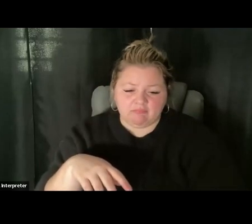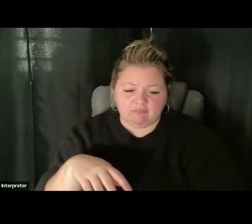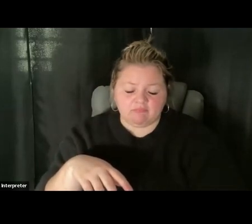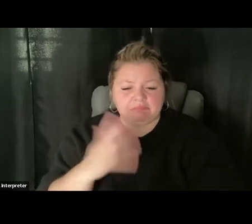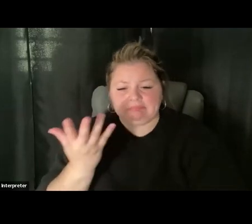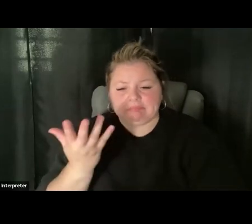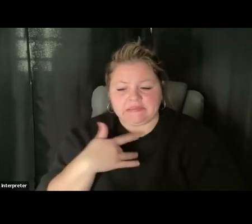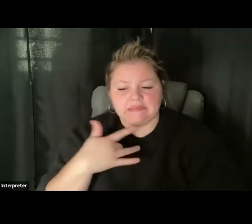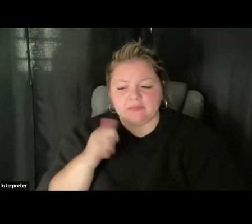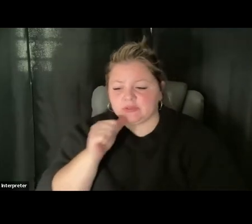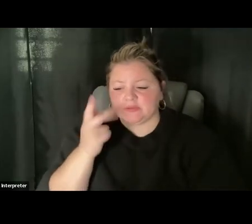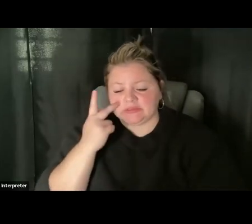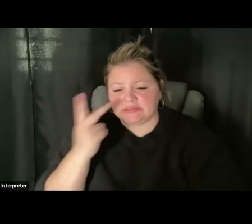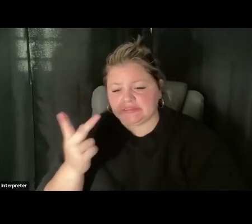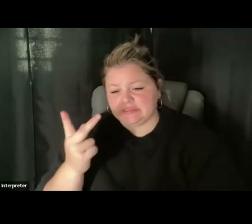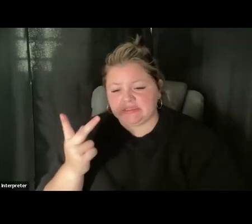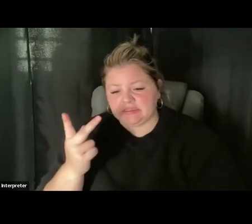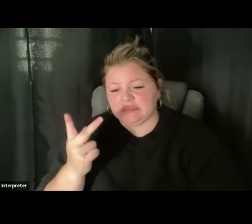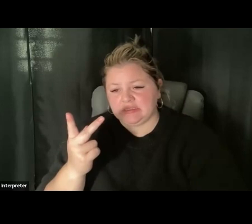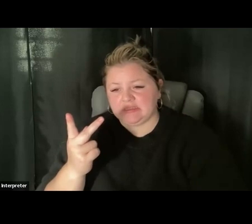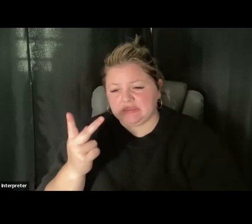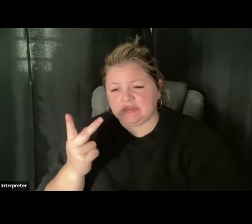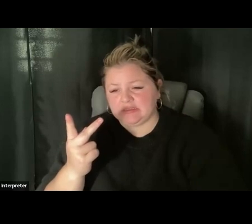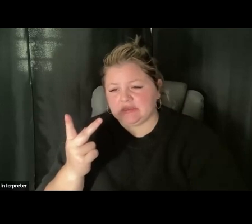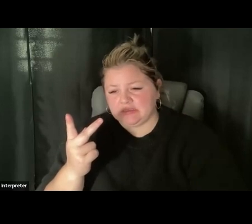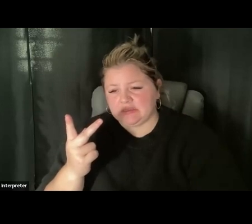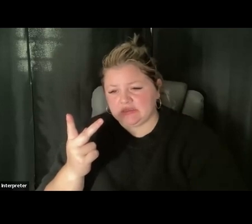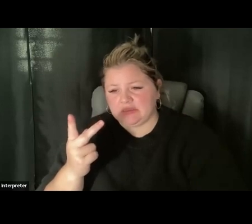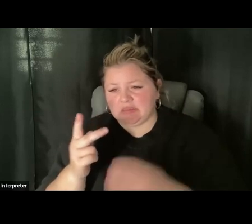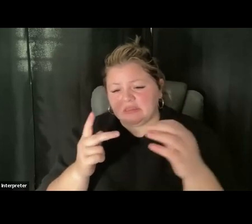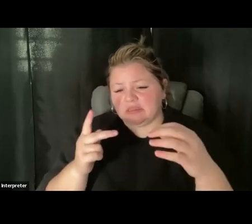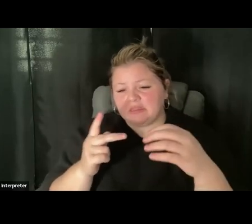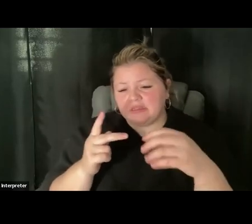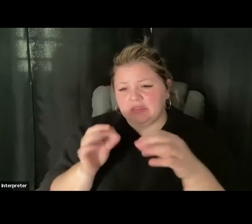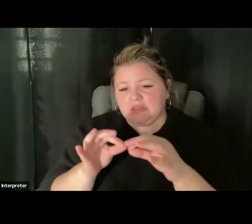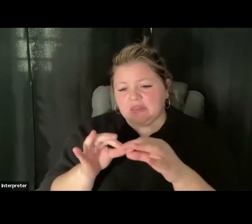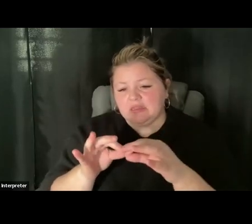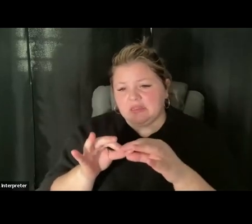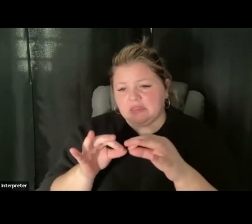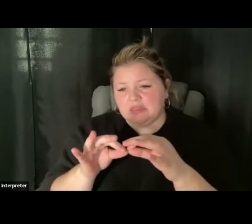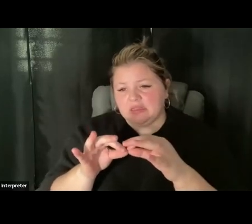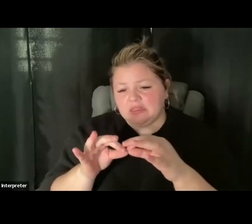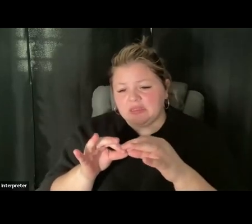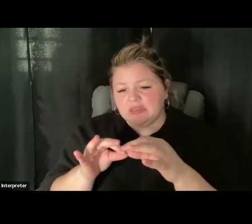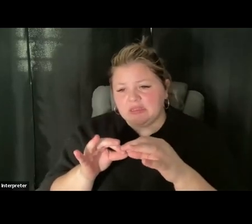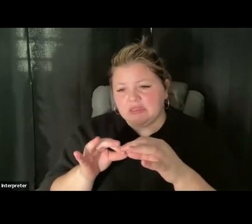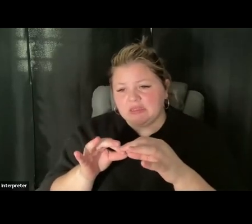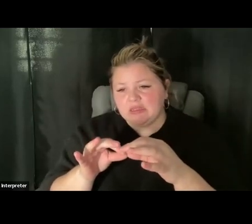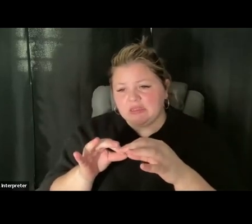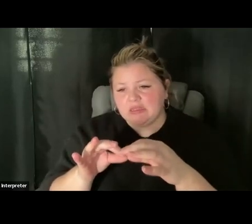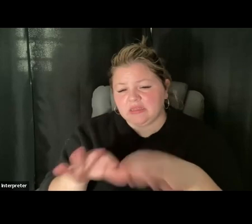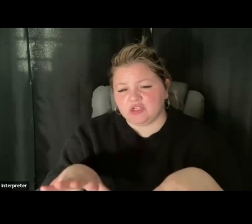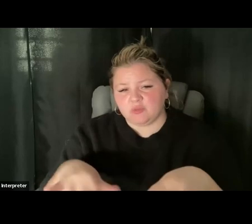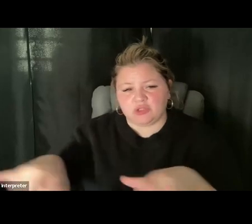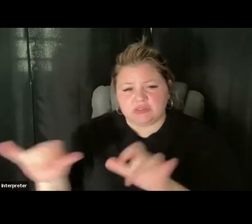that's not usually something that has been seen, um, super as like a bit